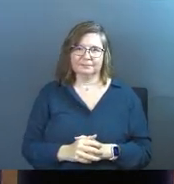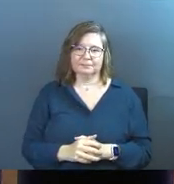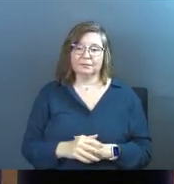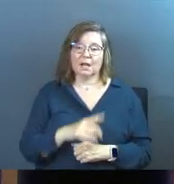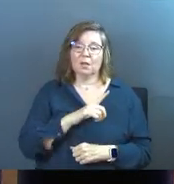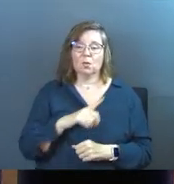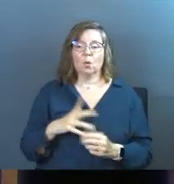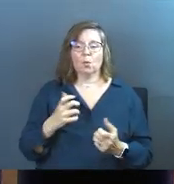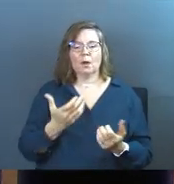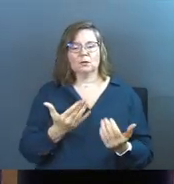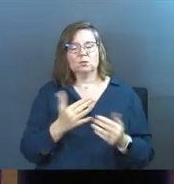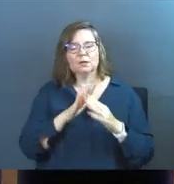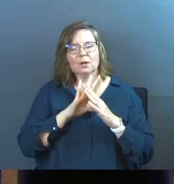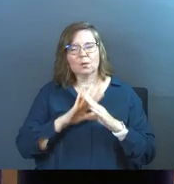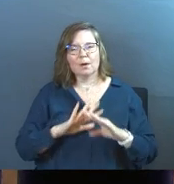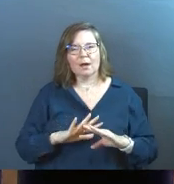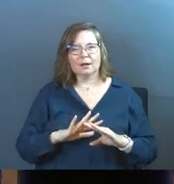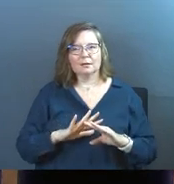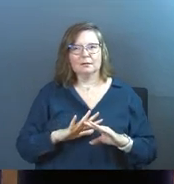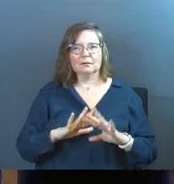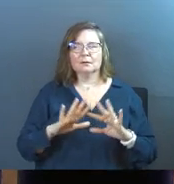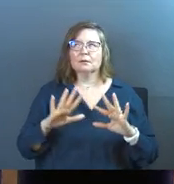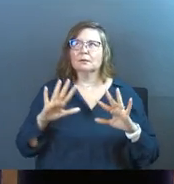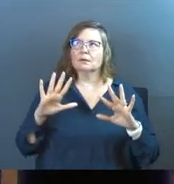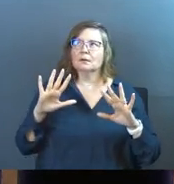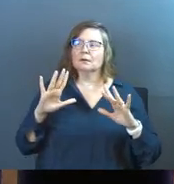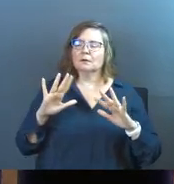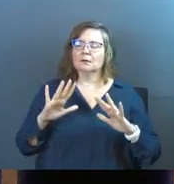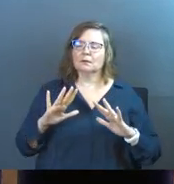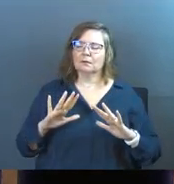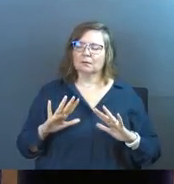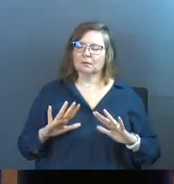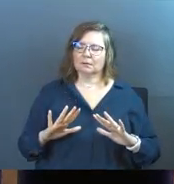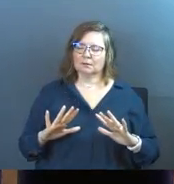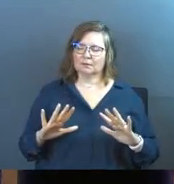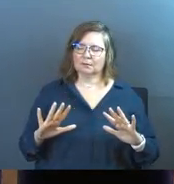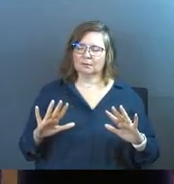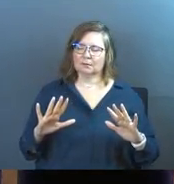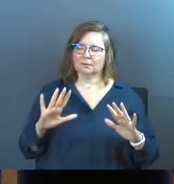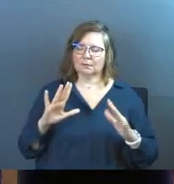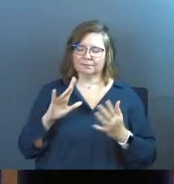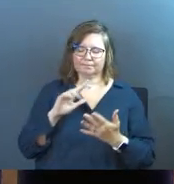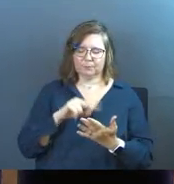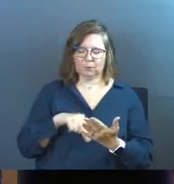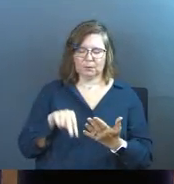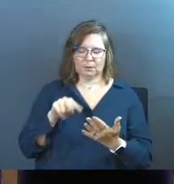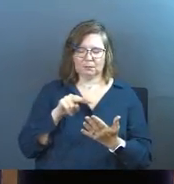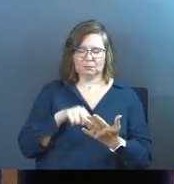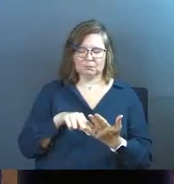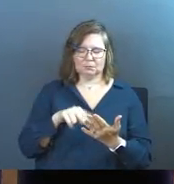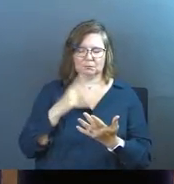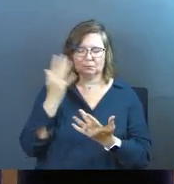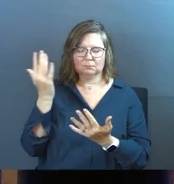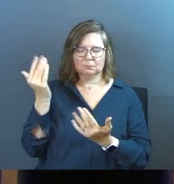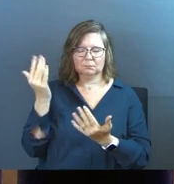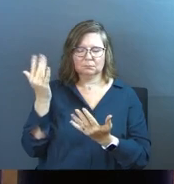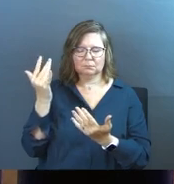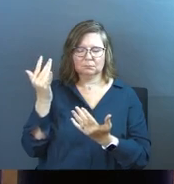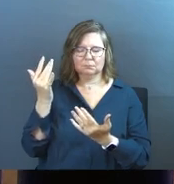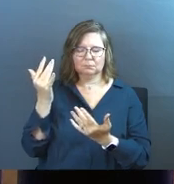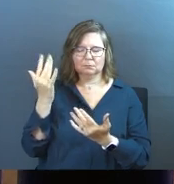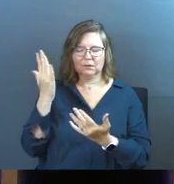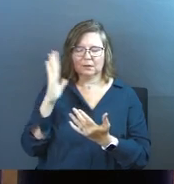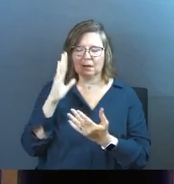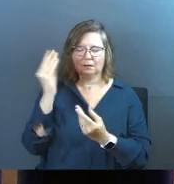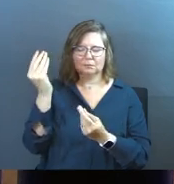And the Lord wants you to get quiet. And the Lord, in your silence, as you force the rest of life to finally quiet